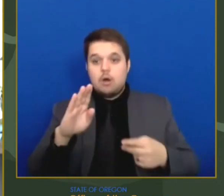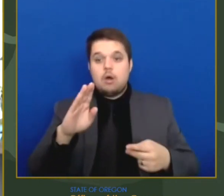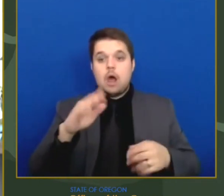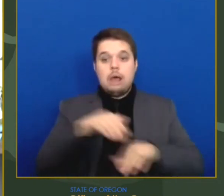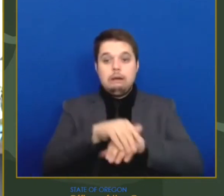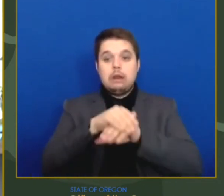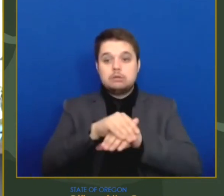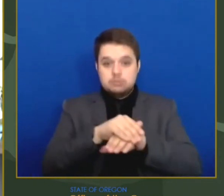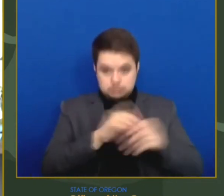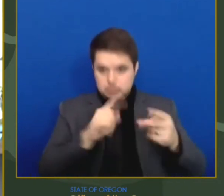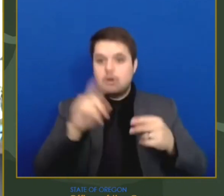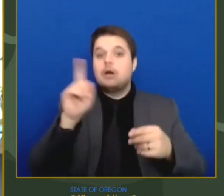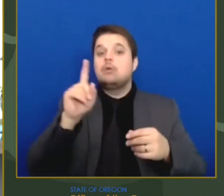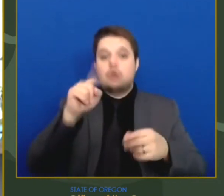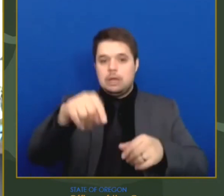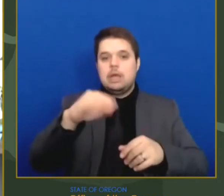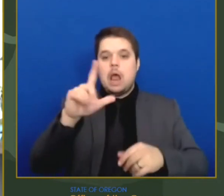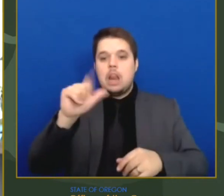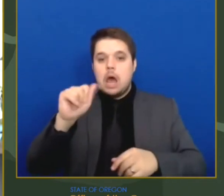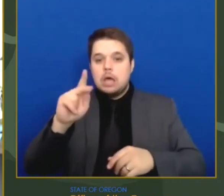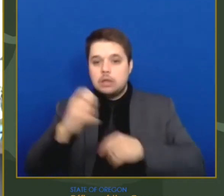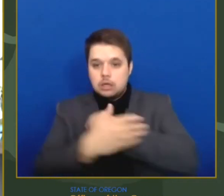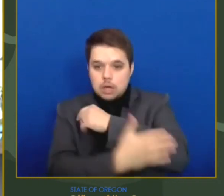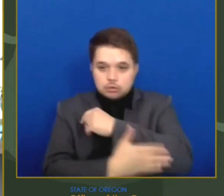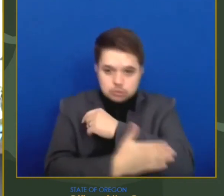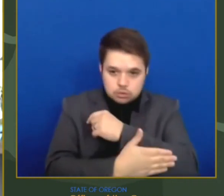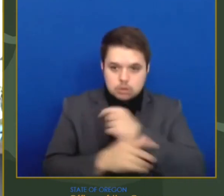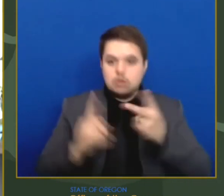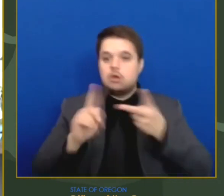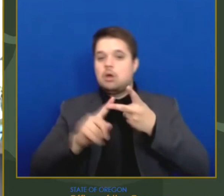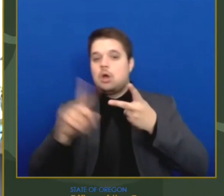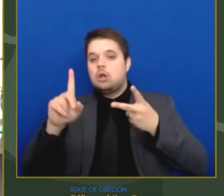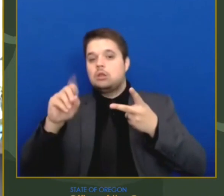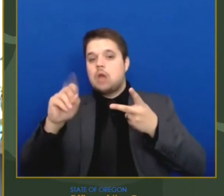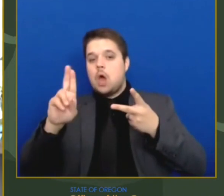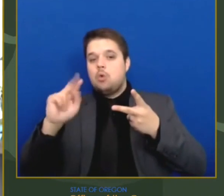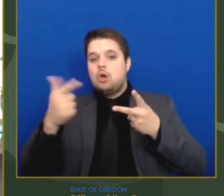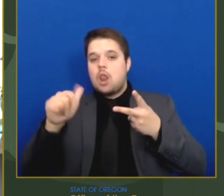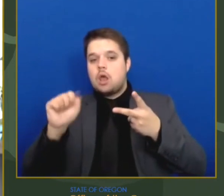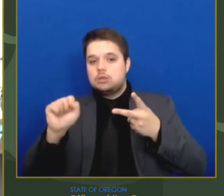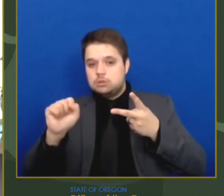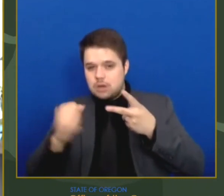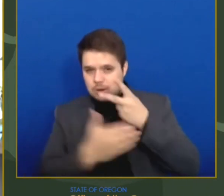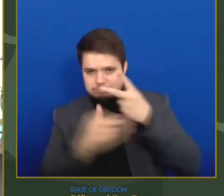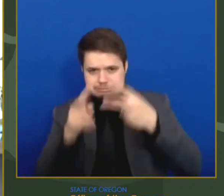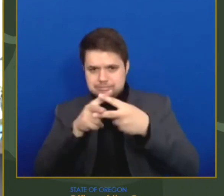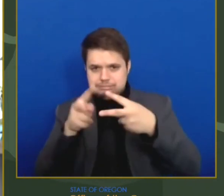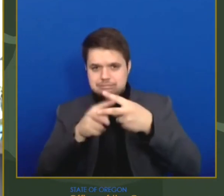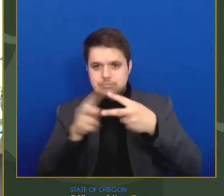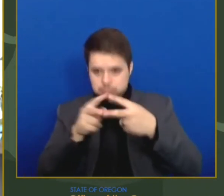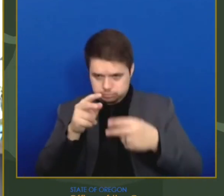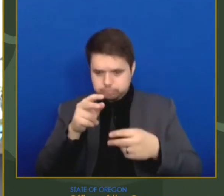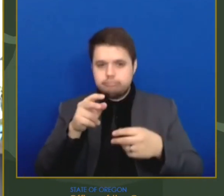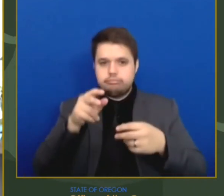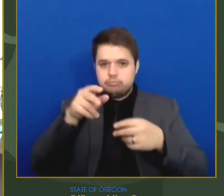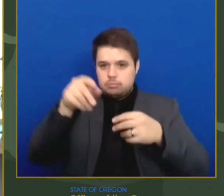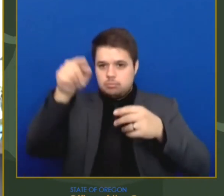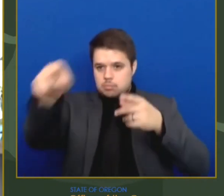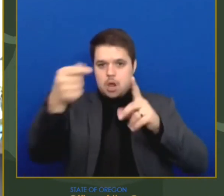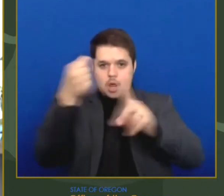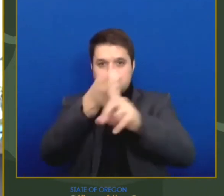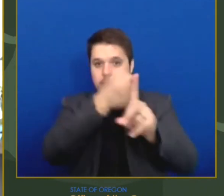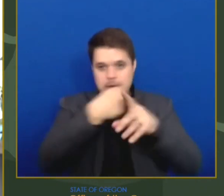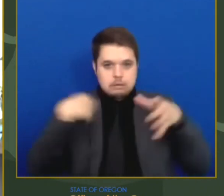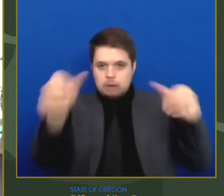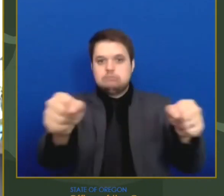And just this week, we learned that researchers at the Oregon SARS-CoV-2 Genome Sequencing Center at